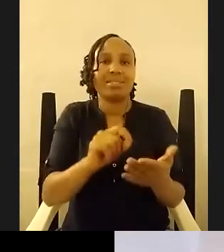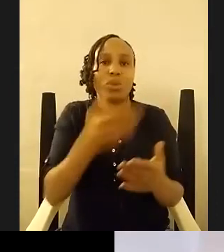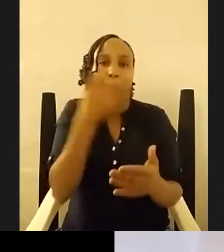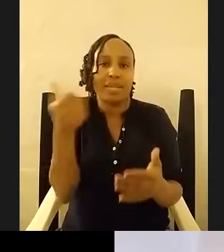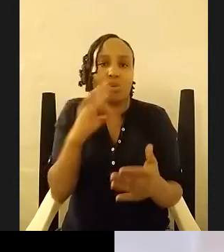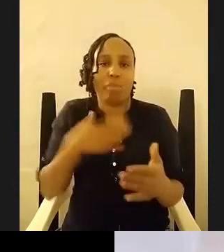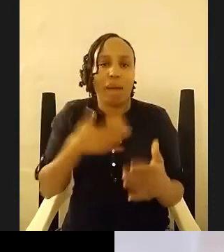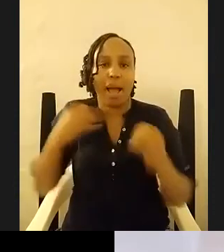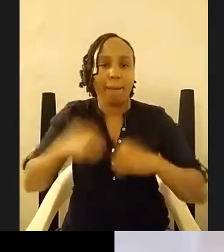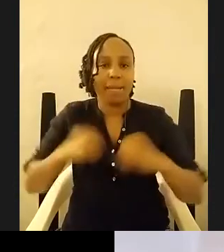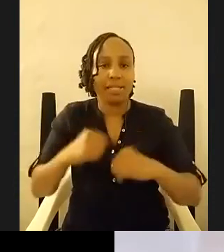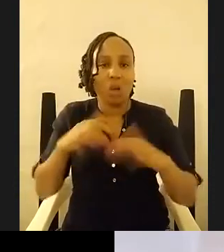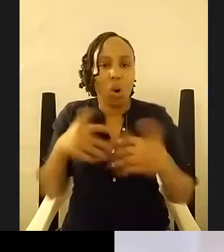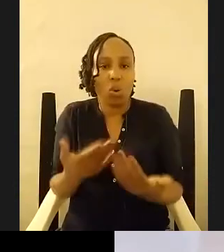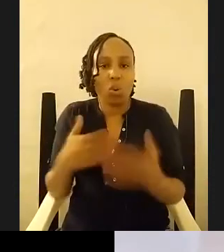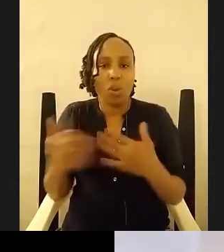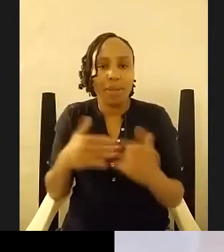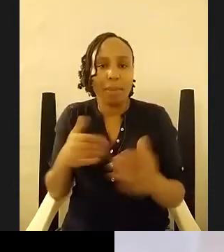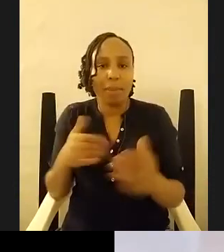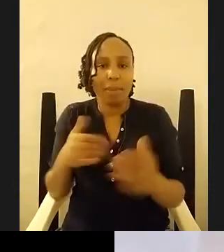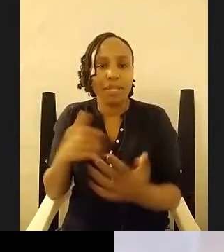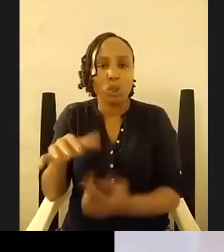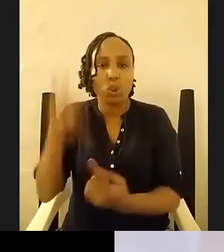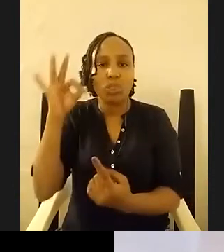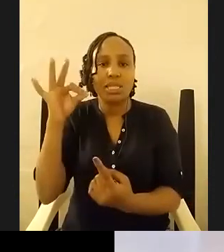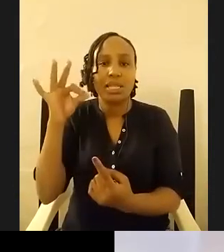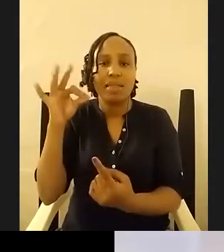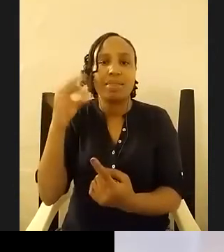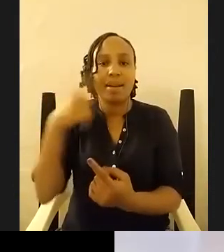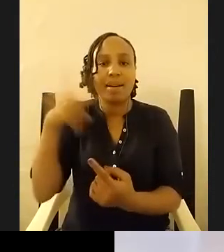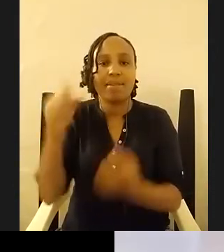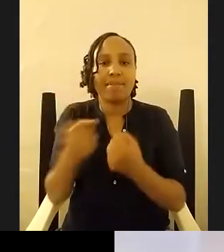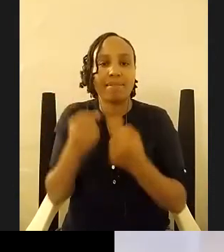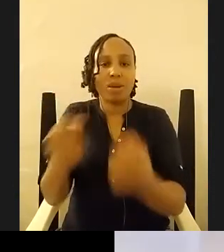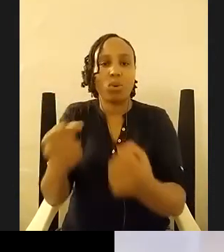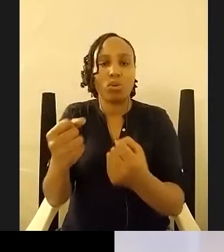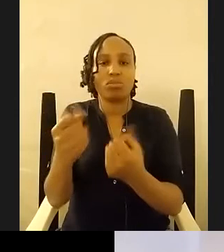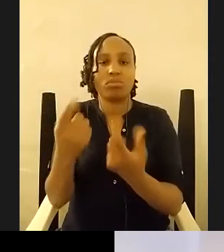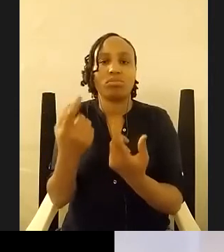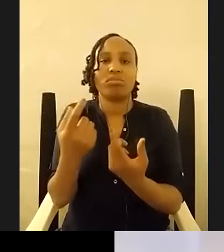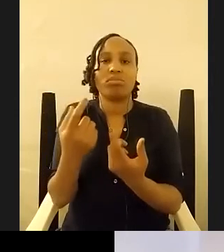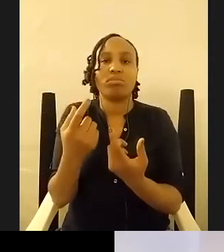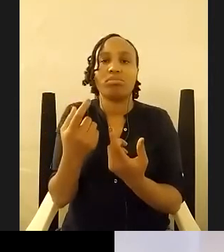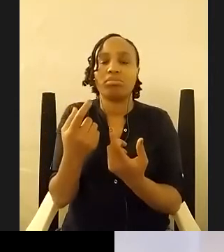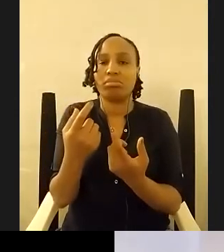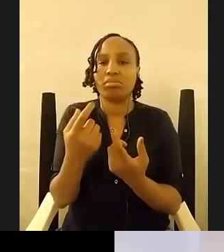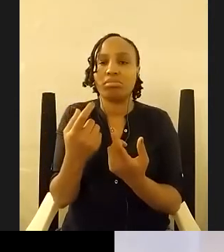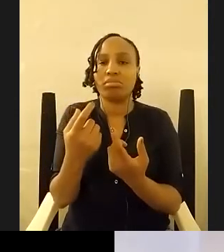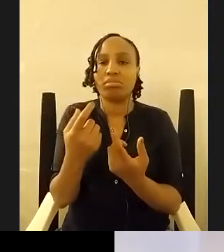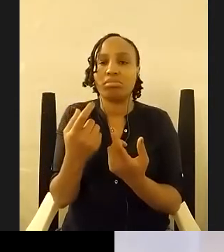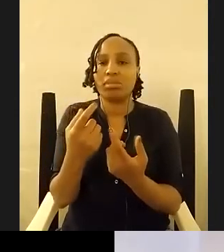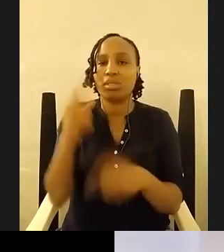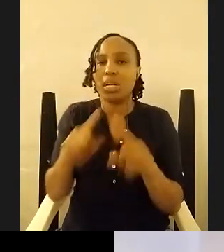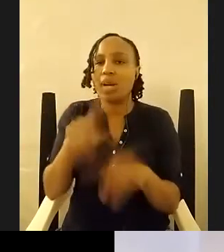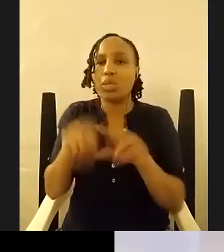chosen the right vehicle for a particular story exactly so i'm like does it need to be sitting in this does it need to start here does it need to go